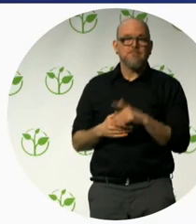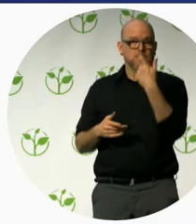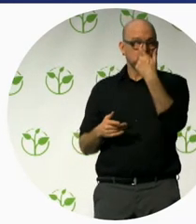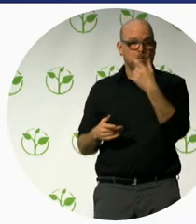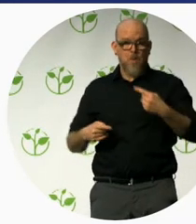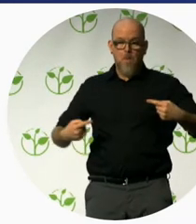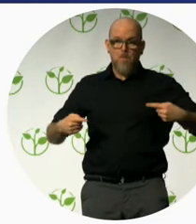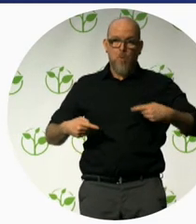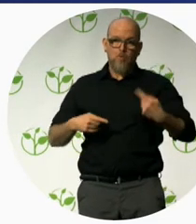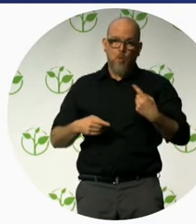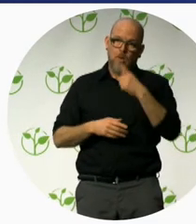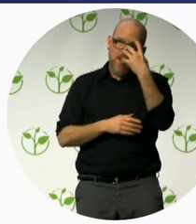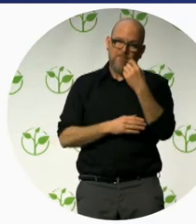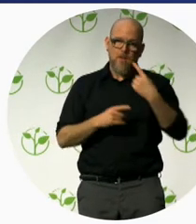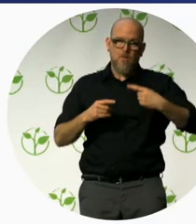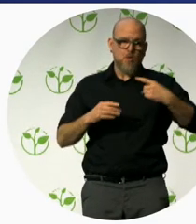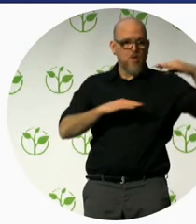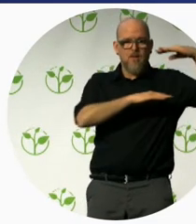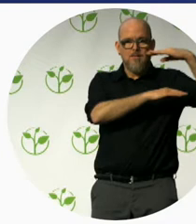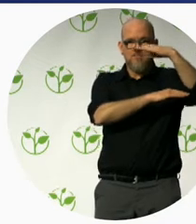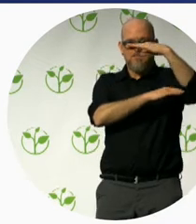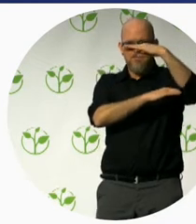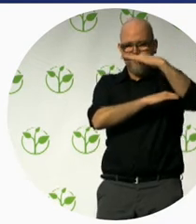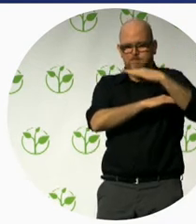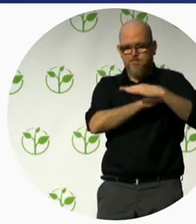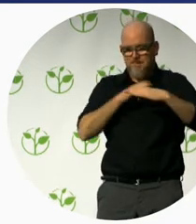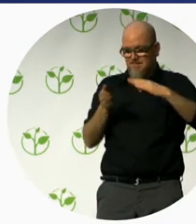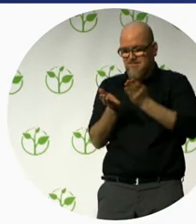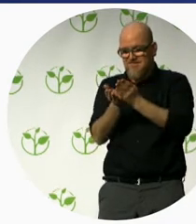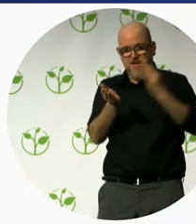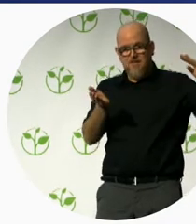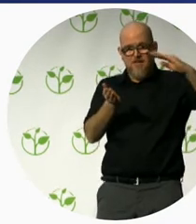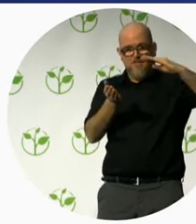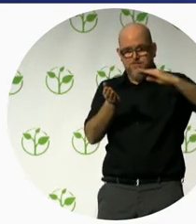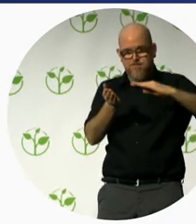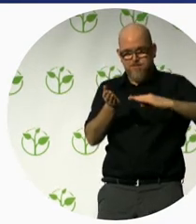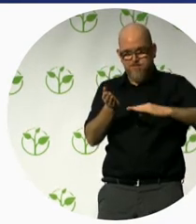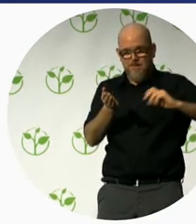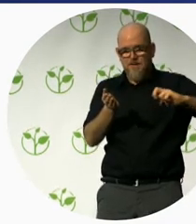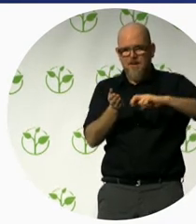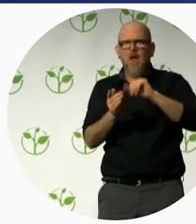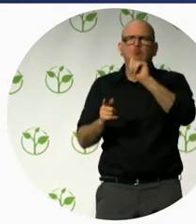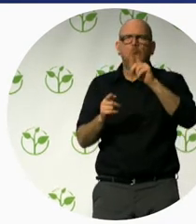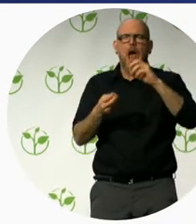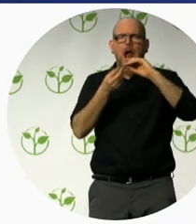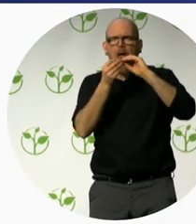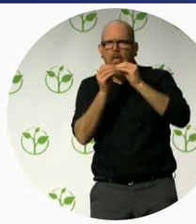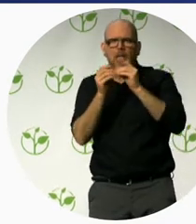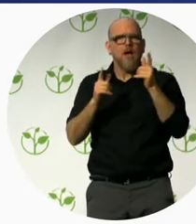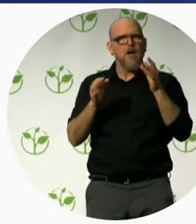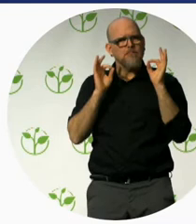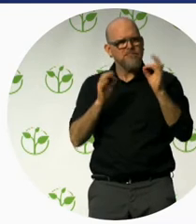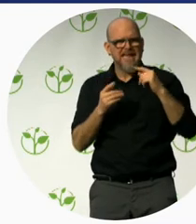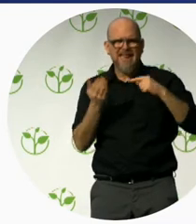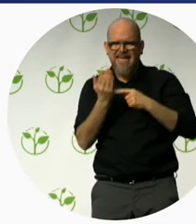directly into the gondola a simple safe operation the automatic wheelchair lift will be produced